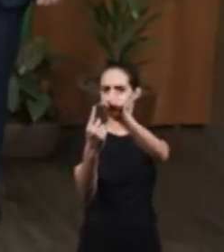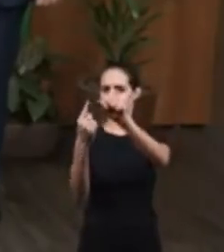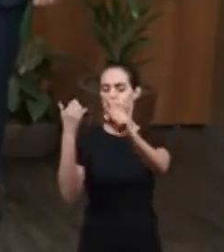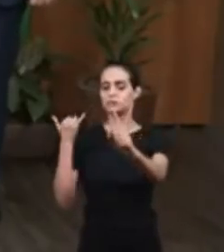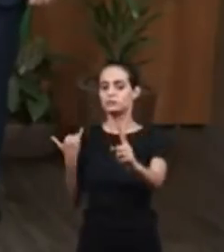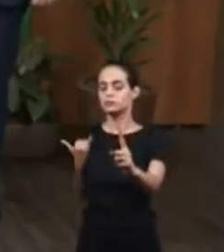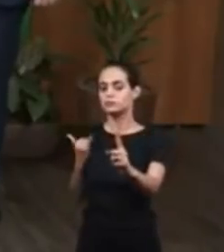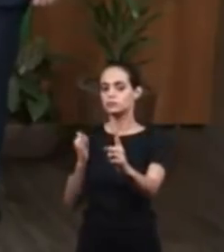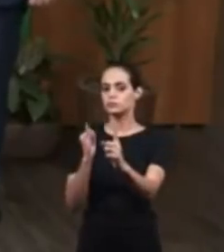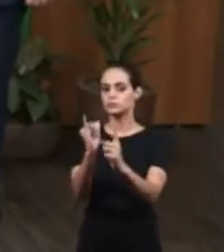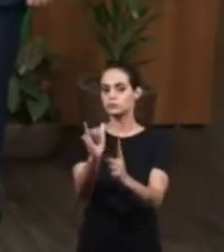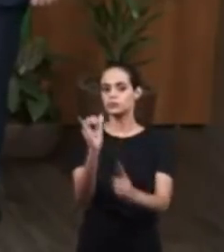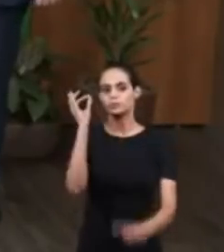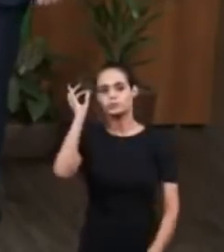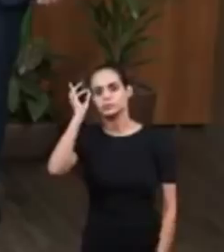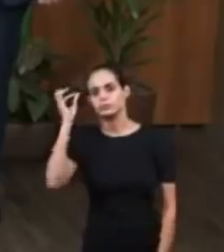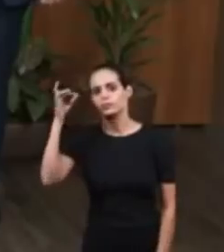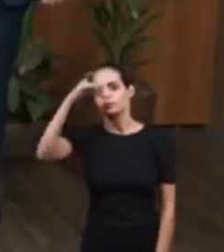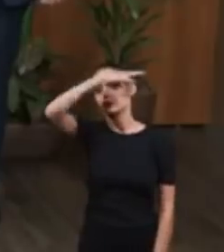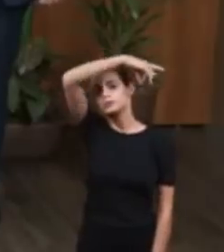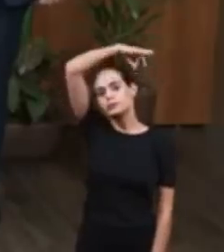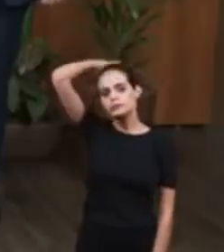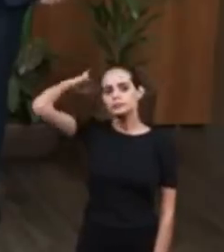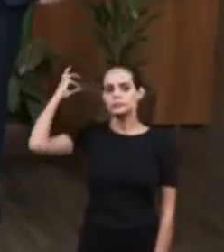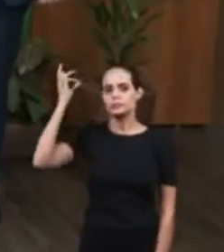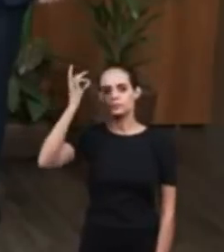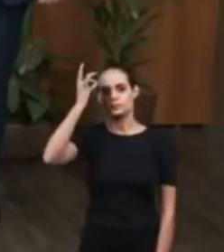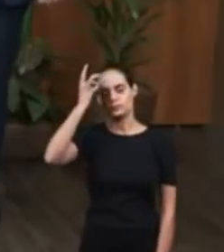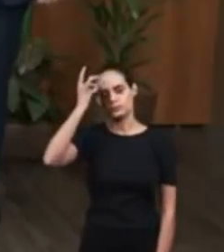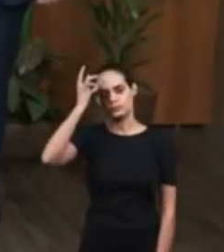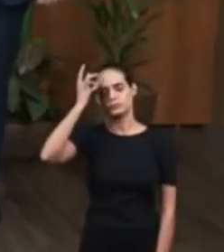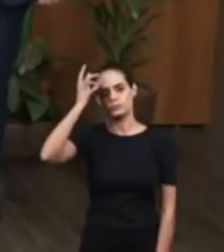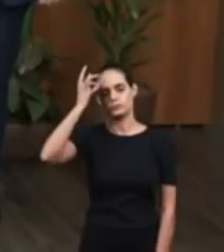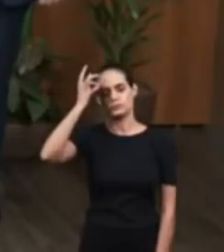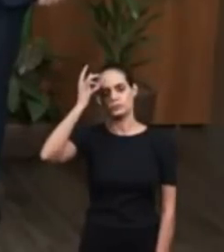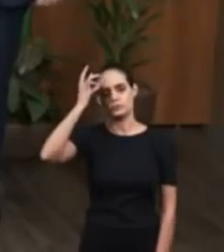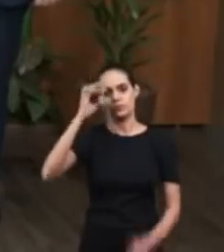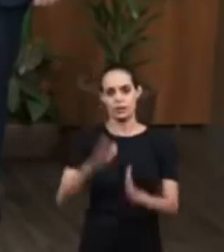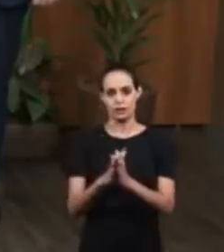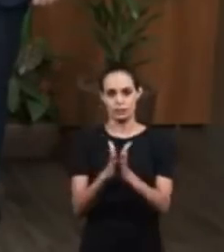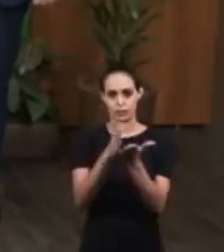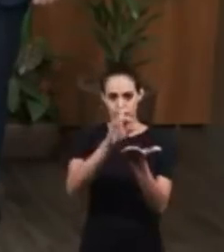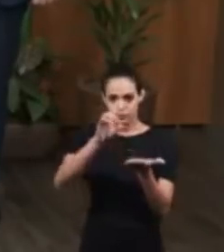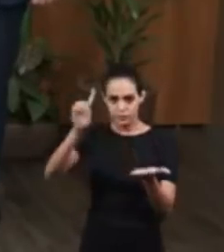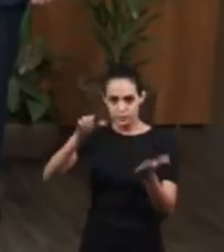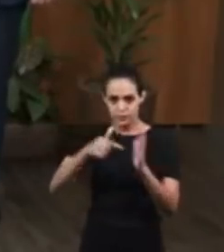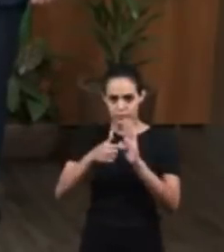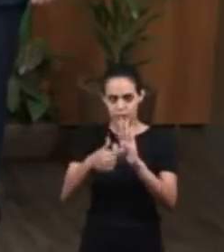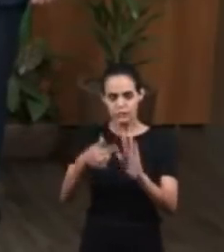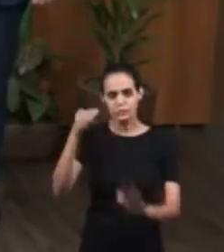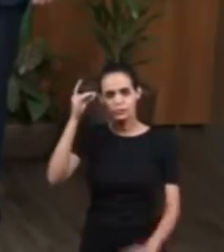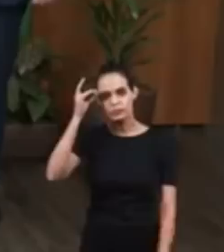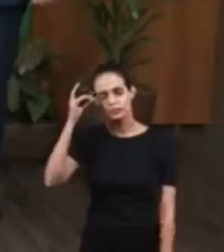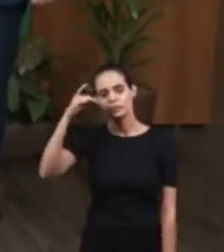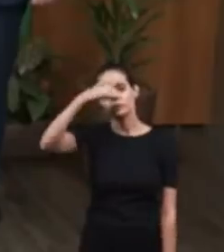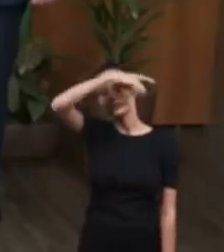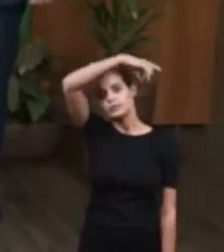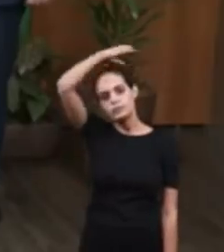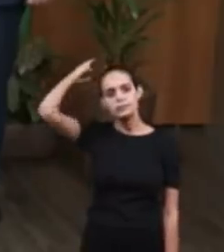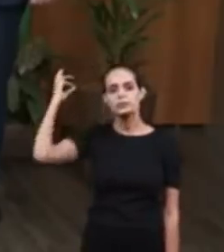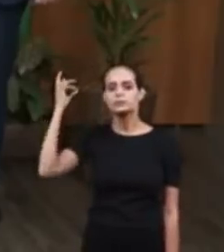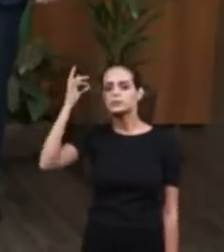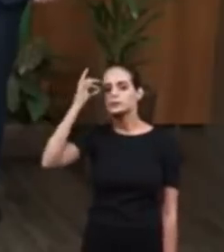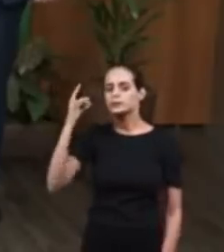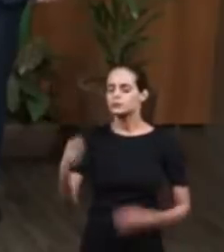Spirit. And the Bible says that the Holy Spirit is the one